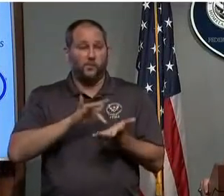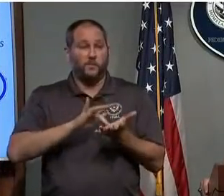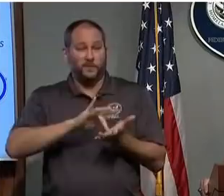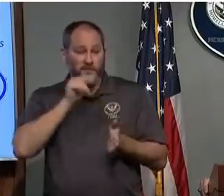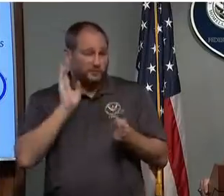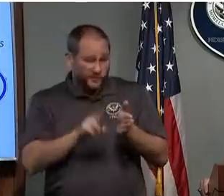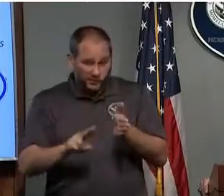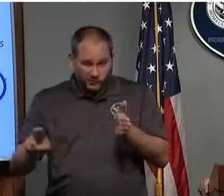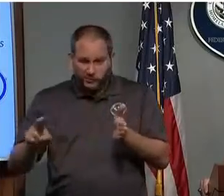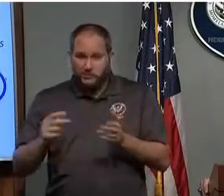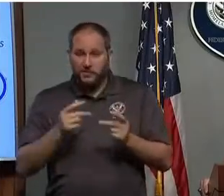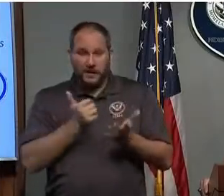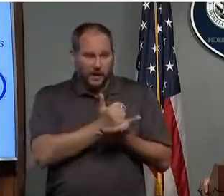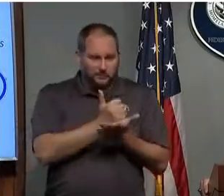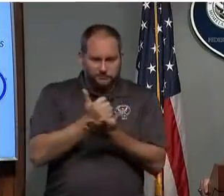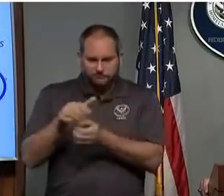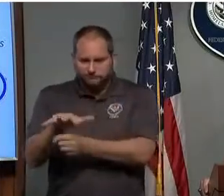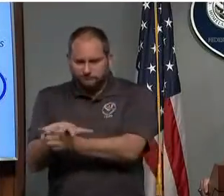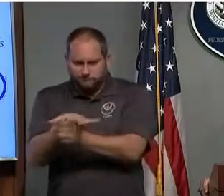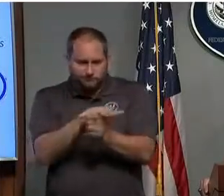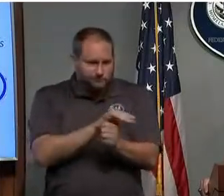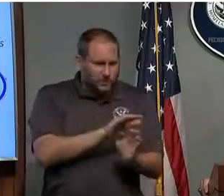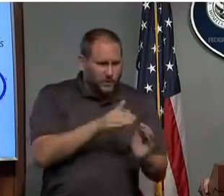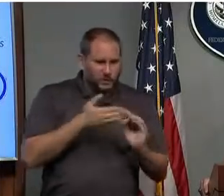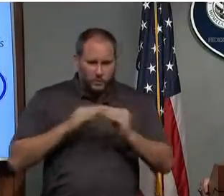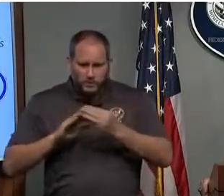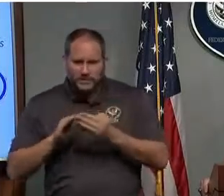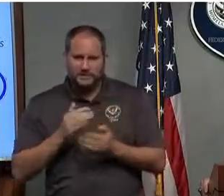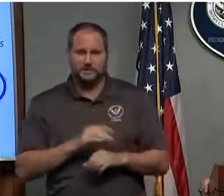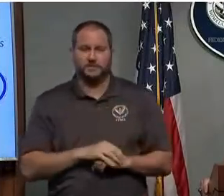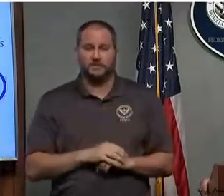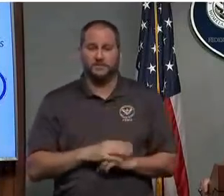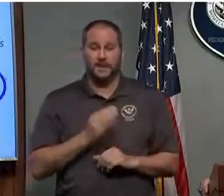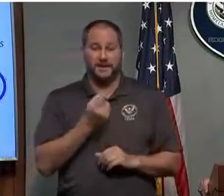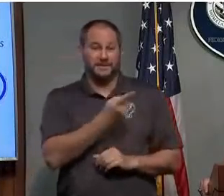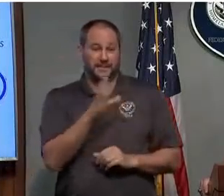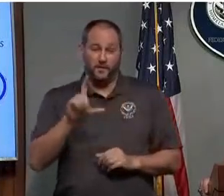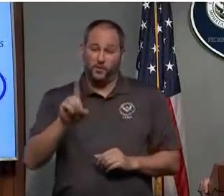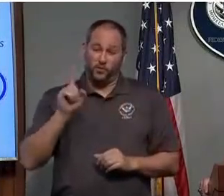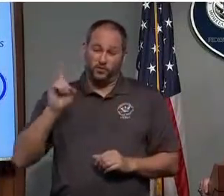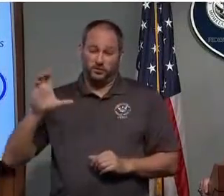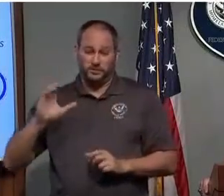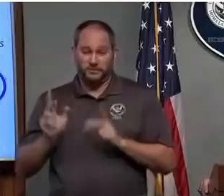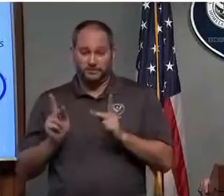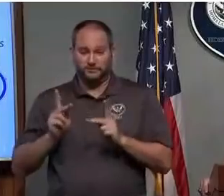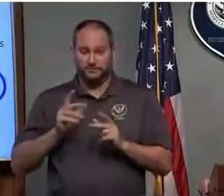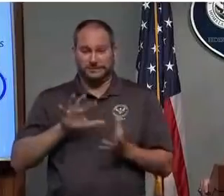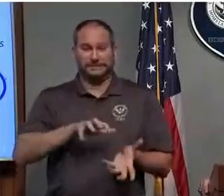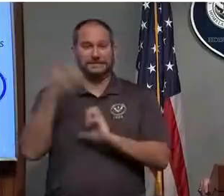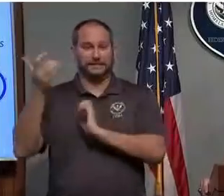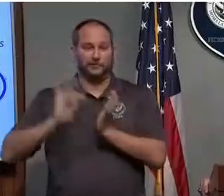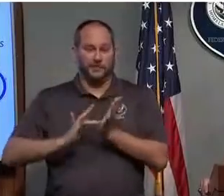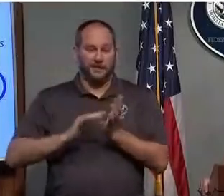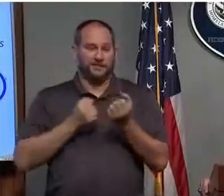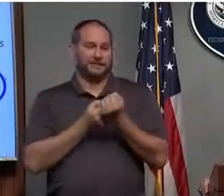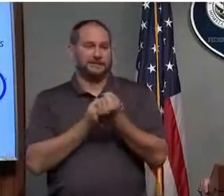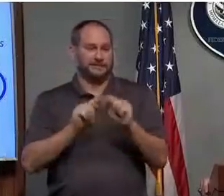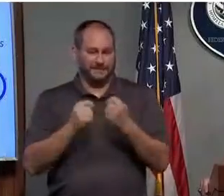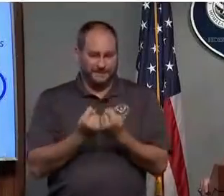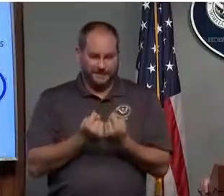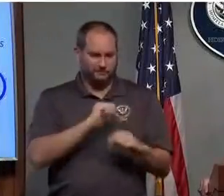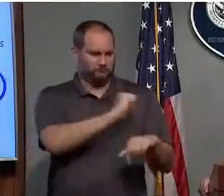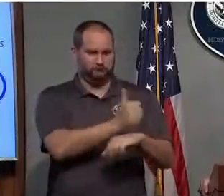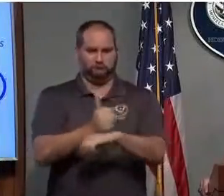local communities, as well as several hundred disaster medical assistant teams who are positioned around the region to respond